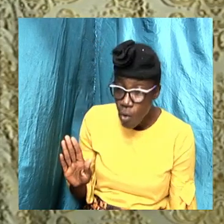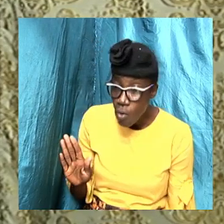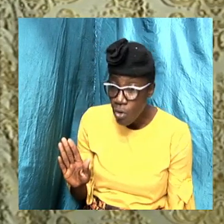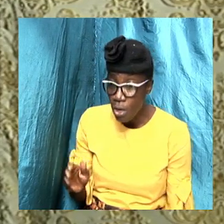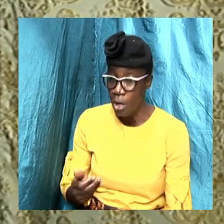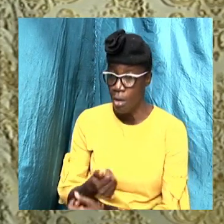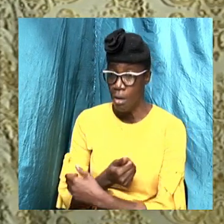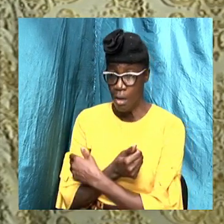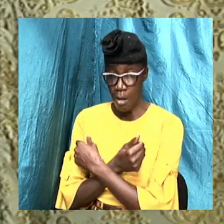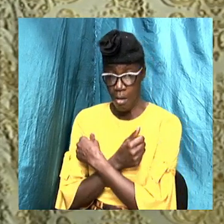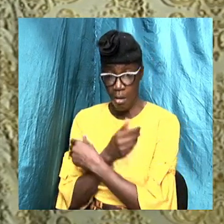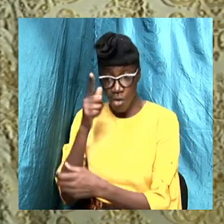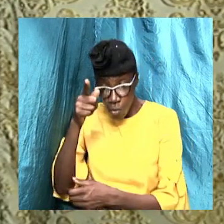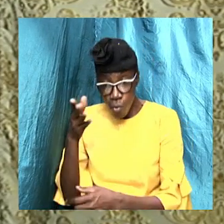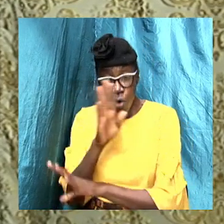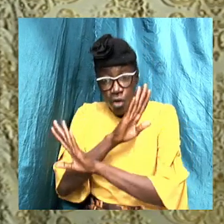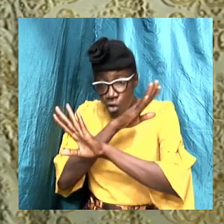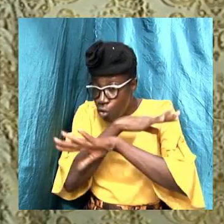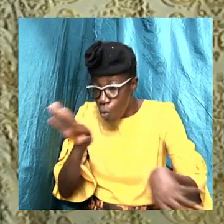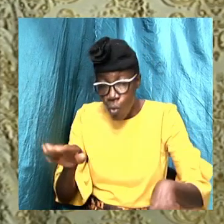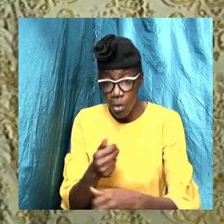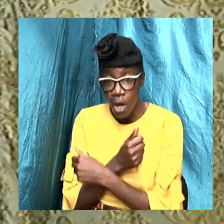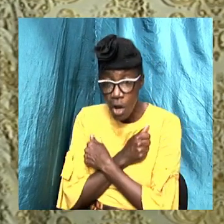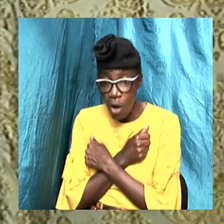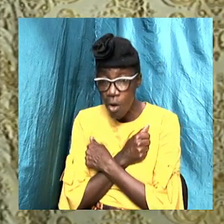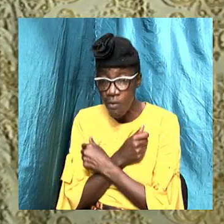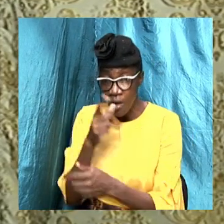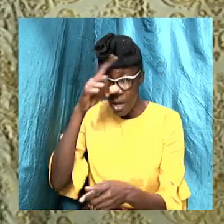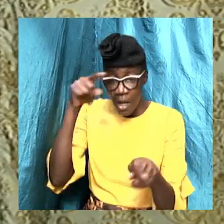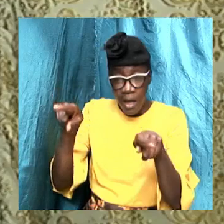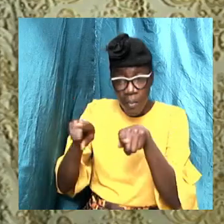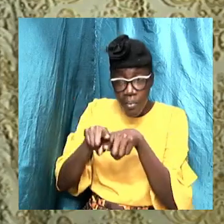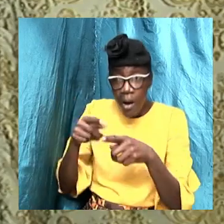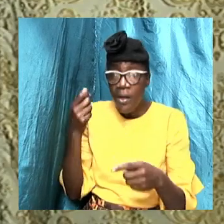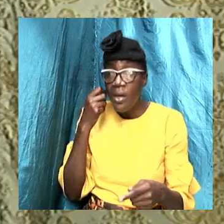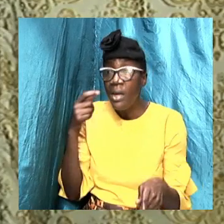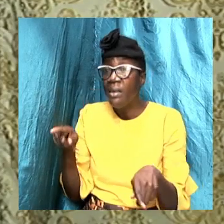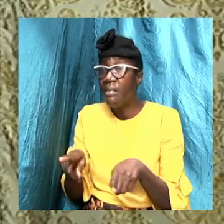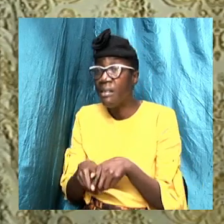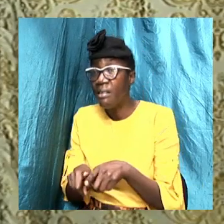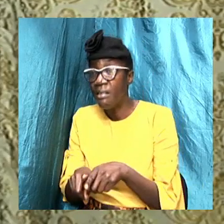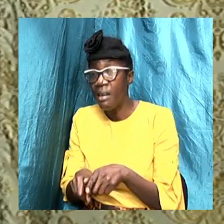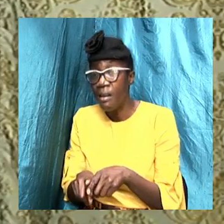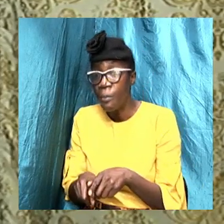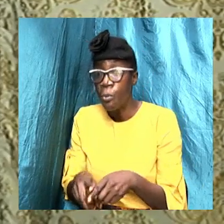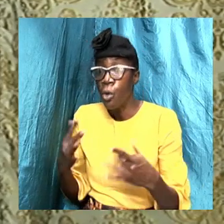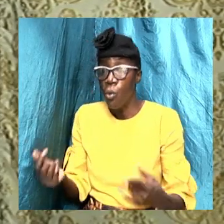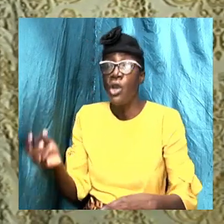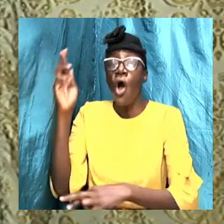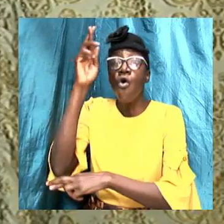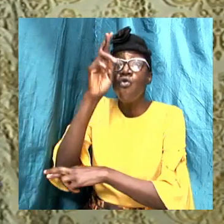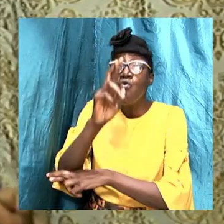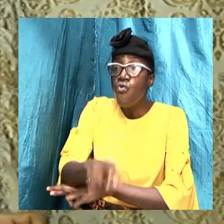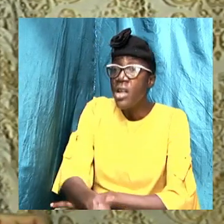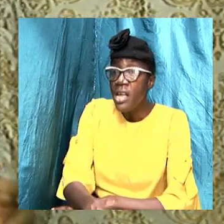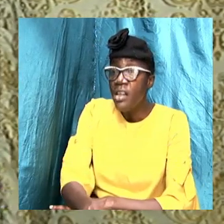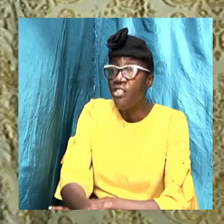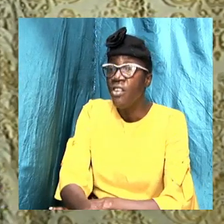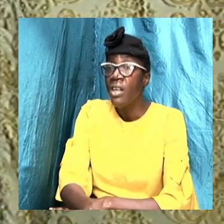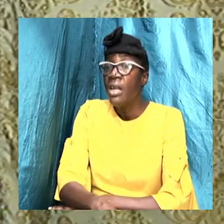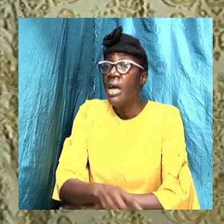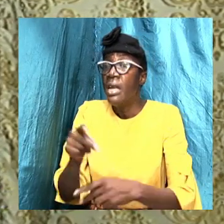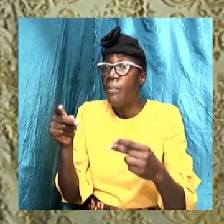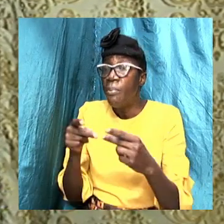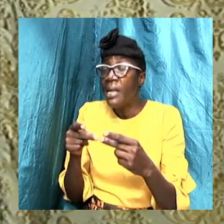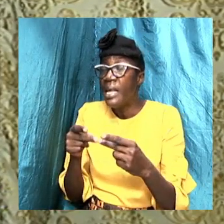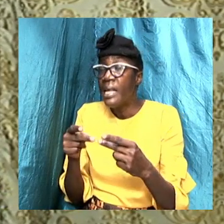us to be aware then, brethren, that we have got to know, reach to the point where we are willing to make it right with our